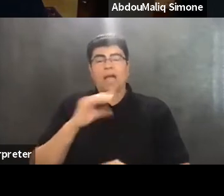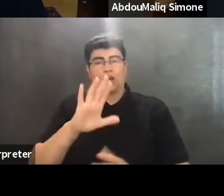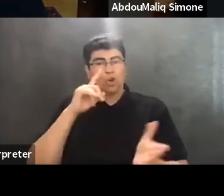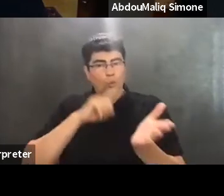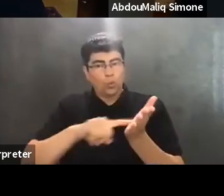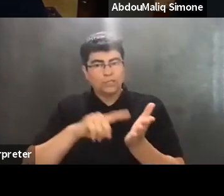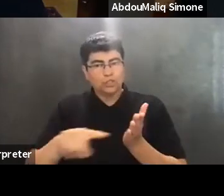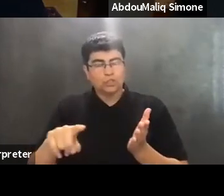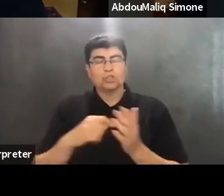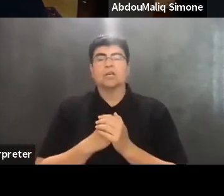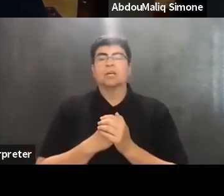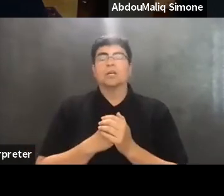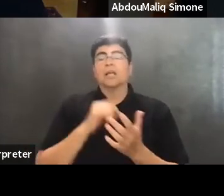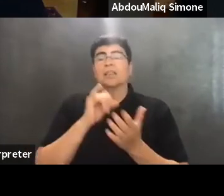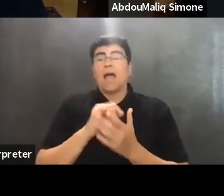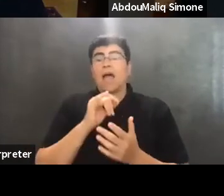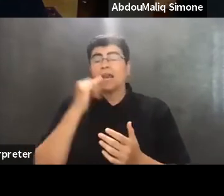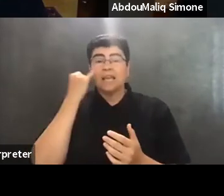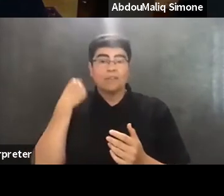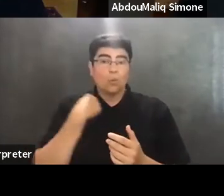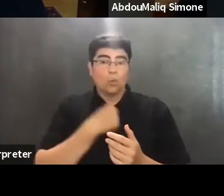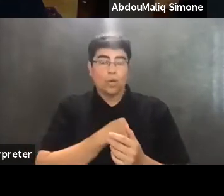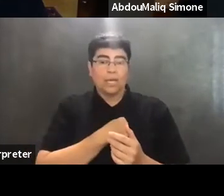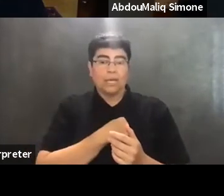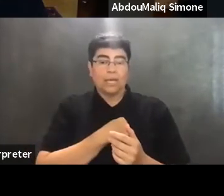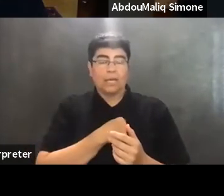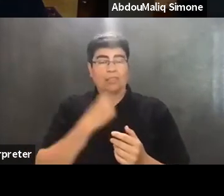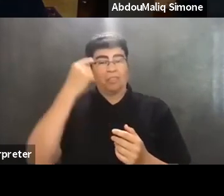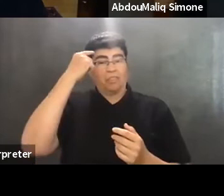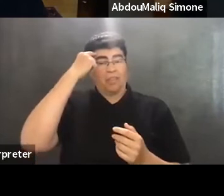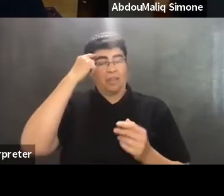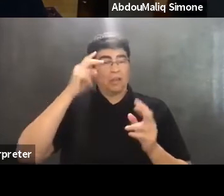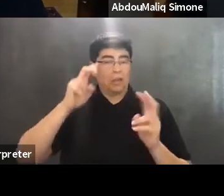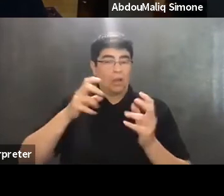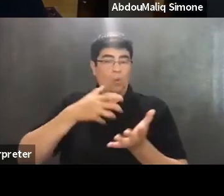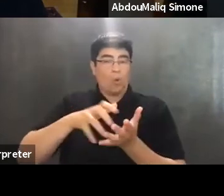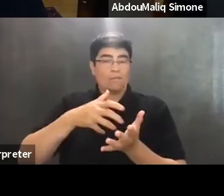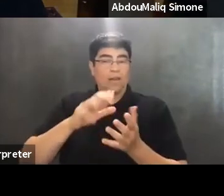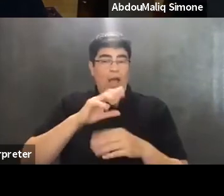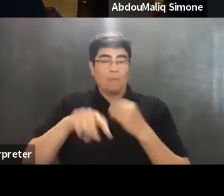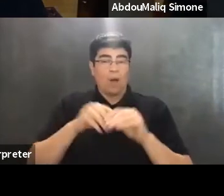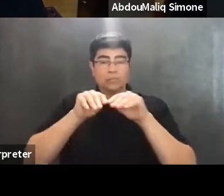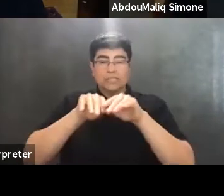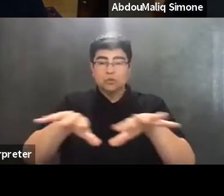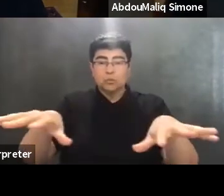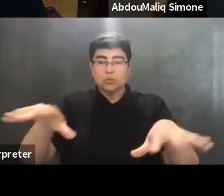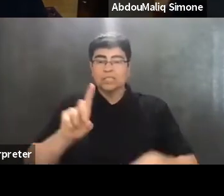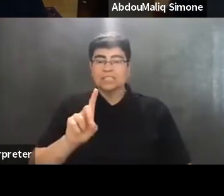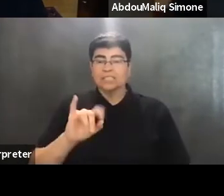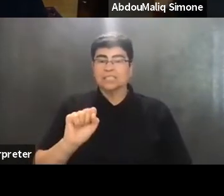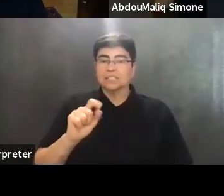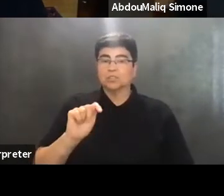done, and that is, if we think at least roughly about distribution as one of the kind of key,